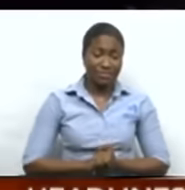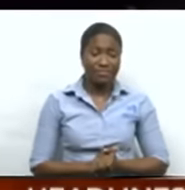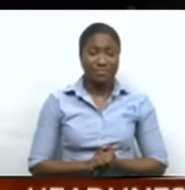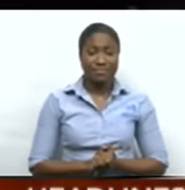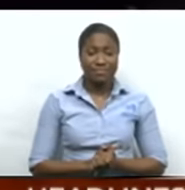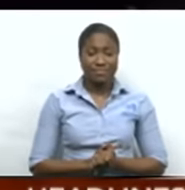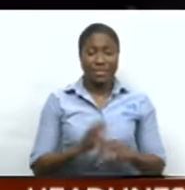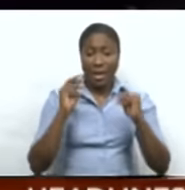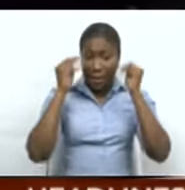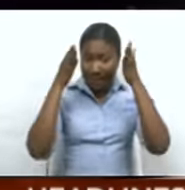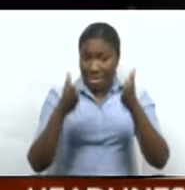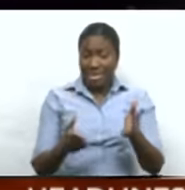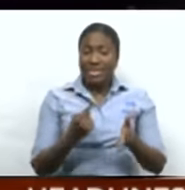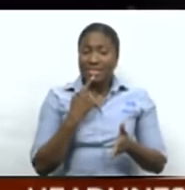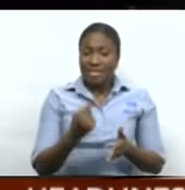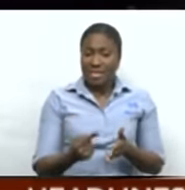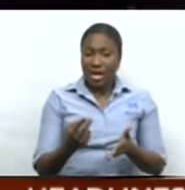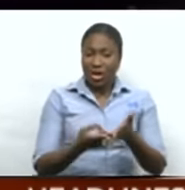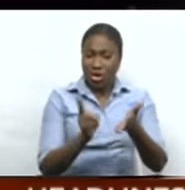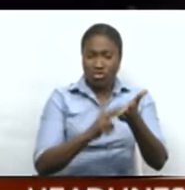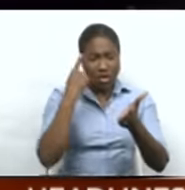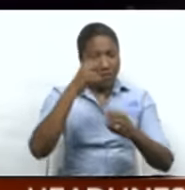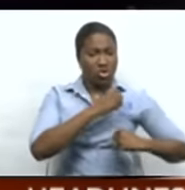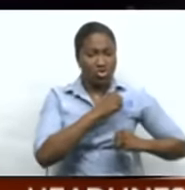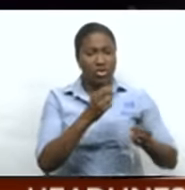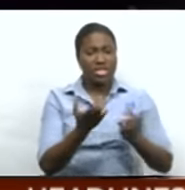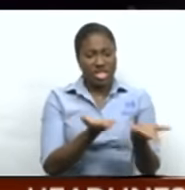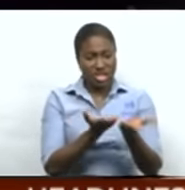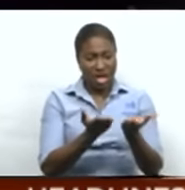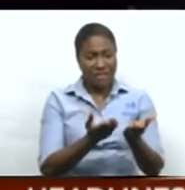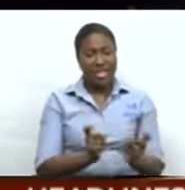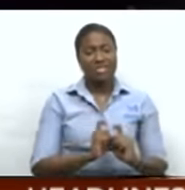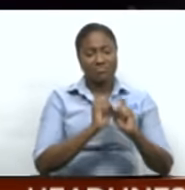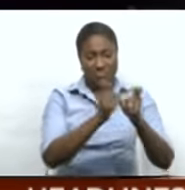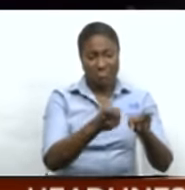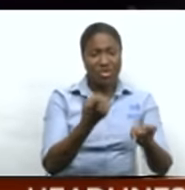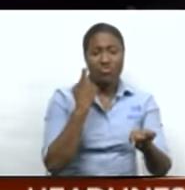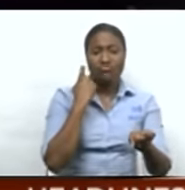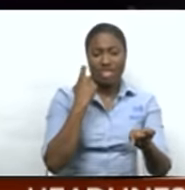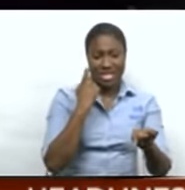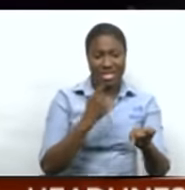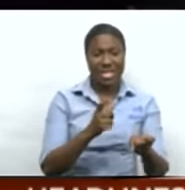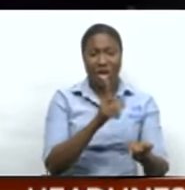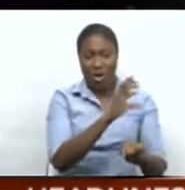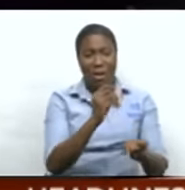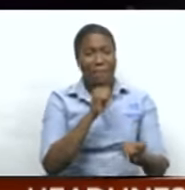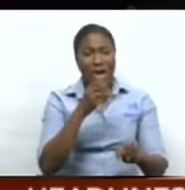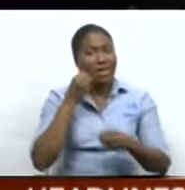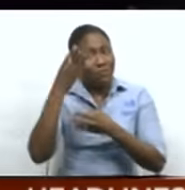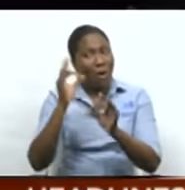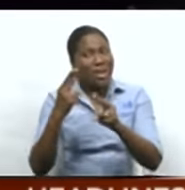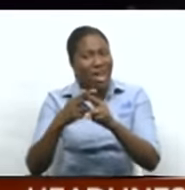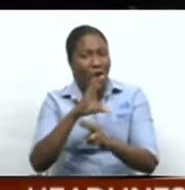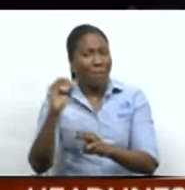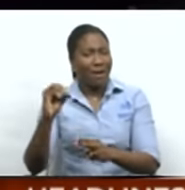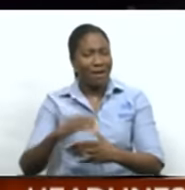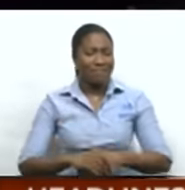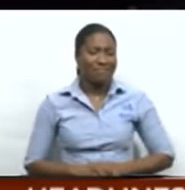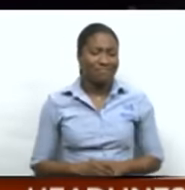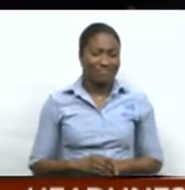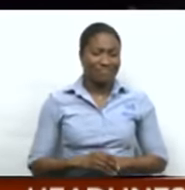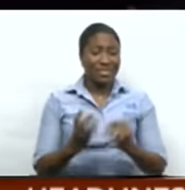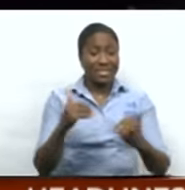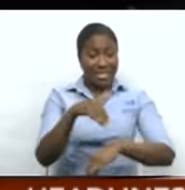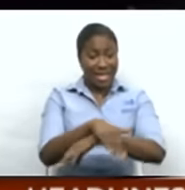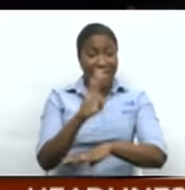The Minister said a contract for the security services has been awarded recently but he did not specify which company was hired. In